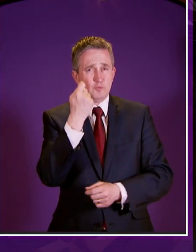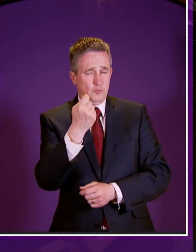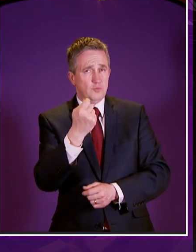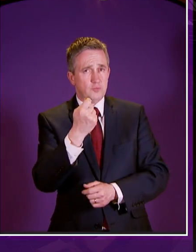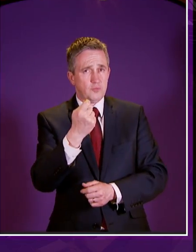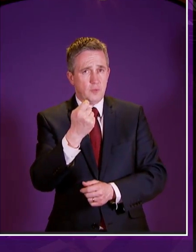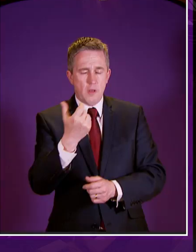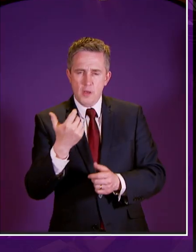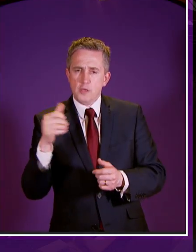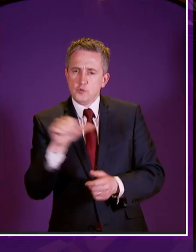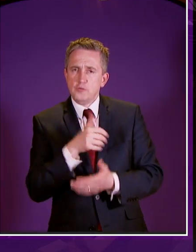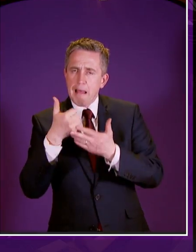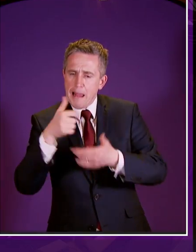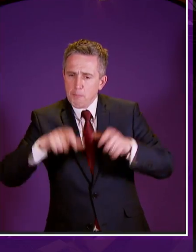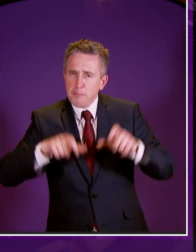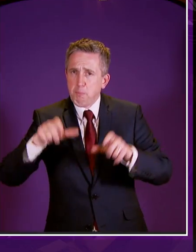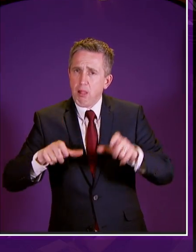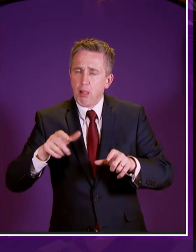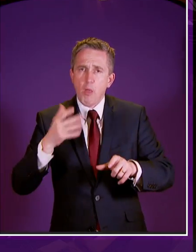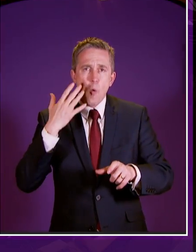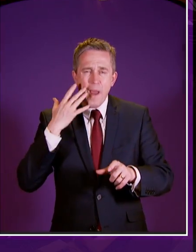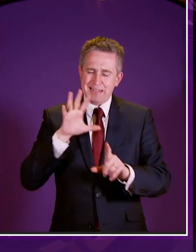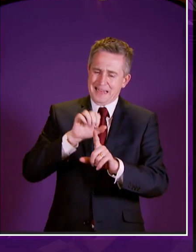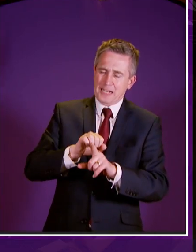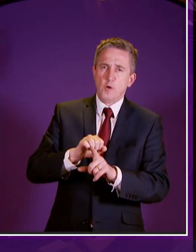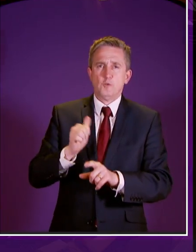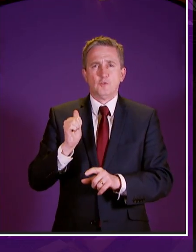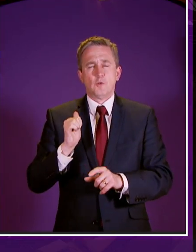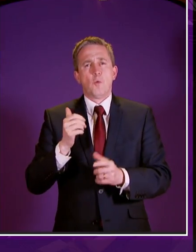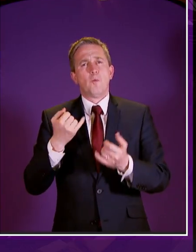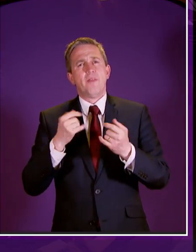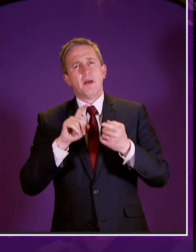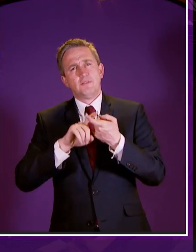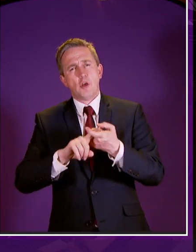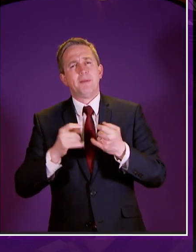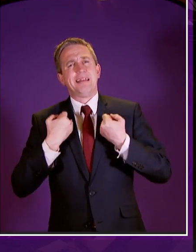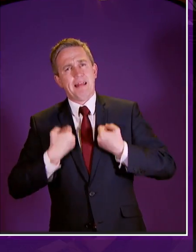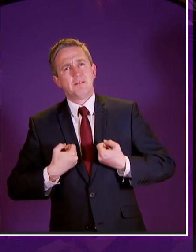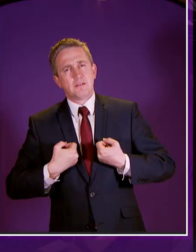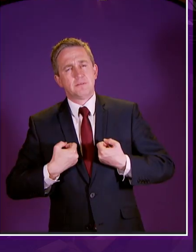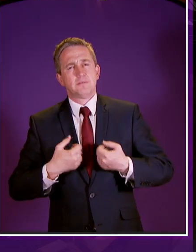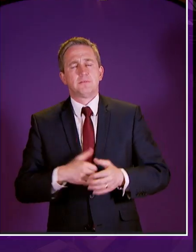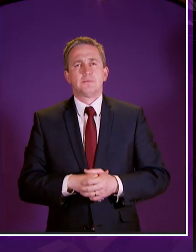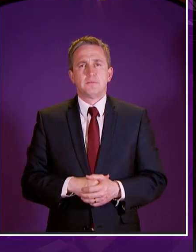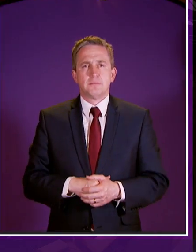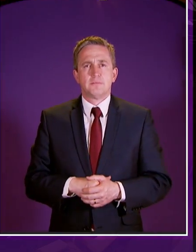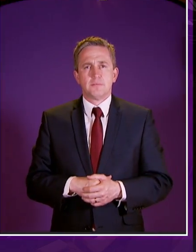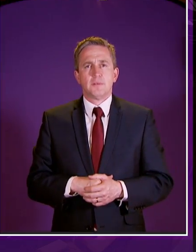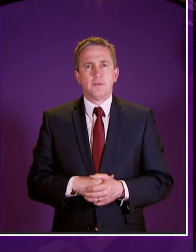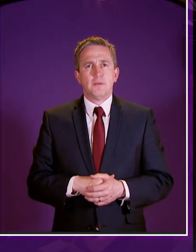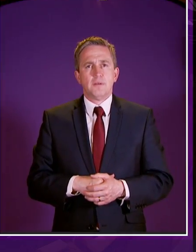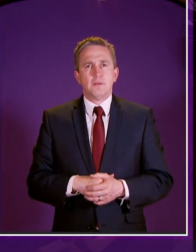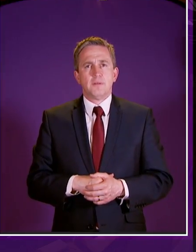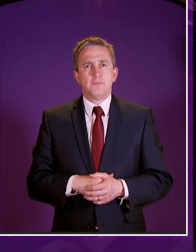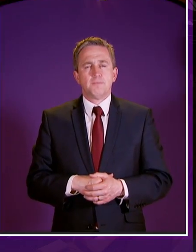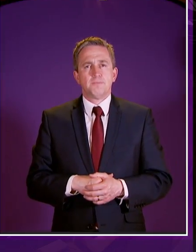help that they need at that most difficult time but can i can i move on because as